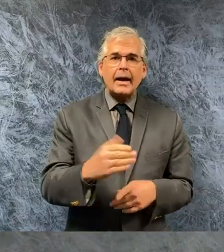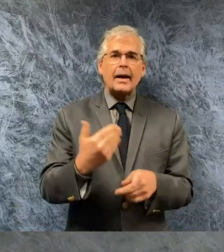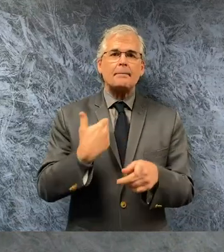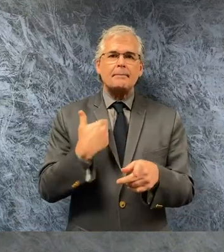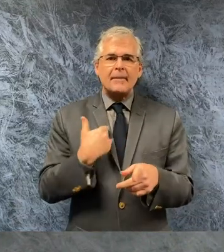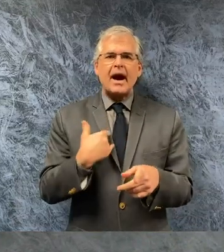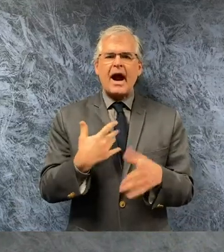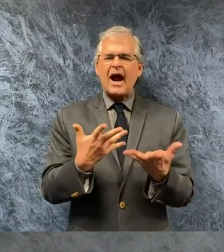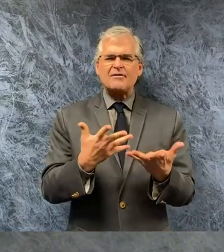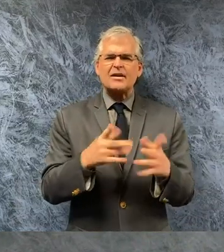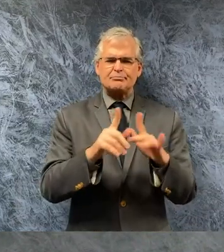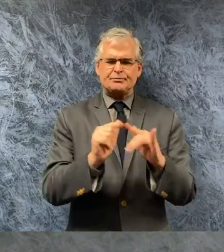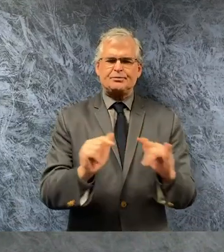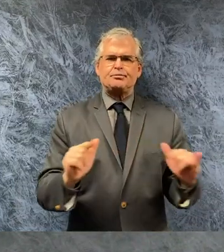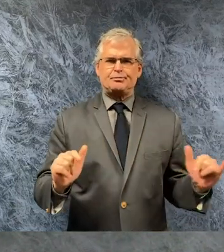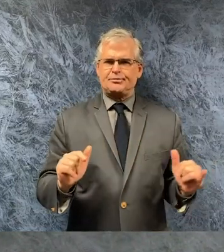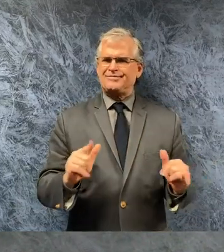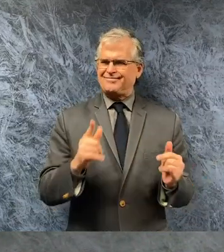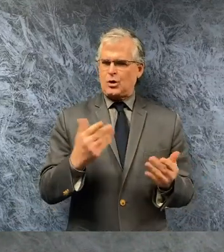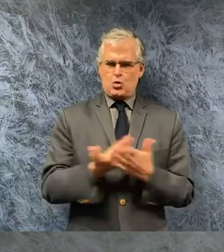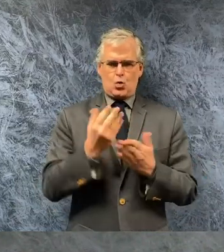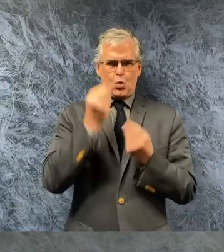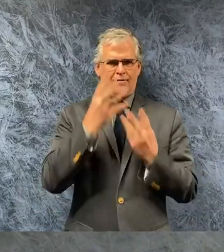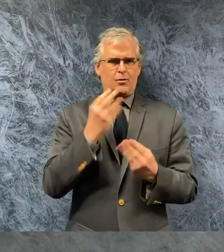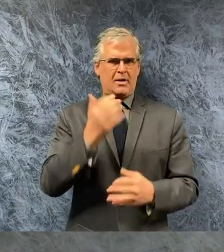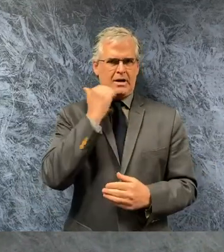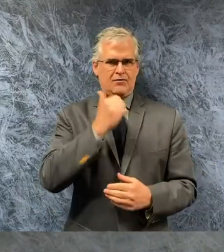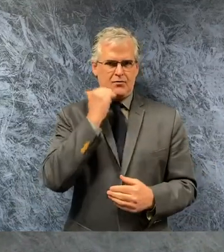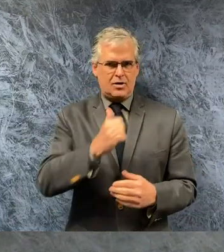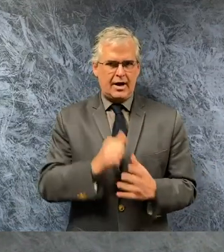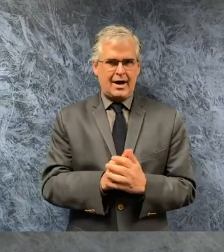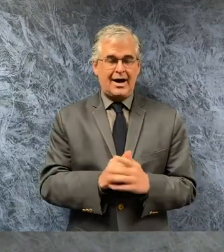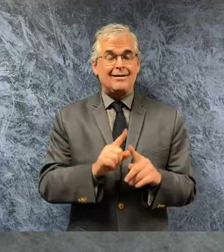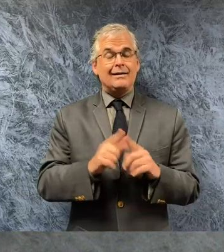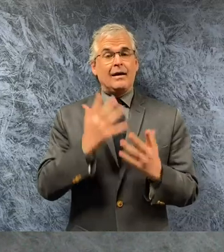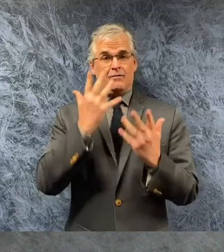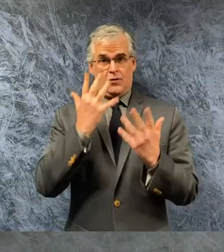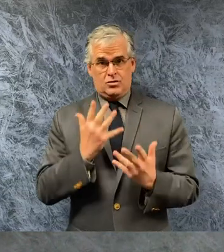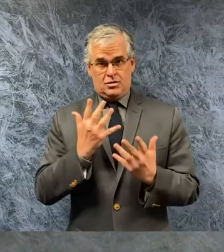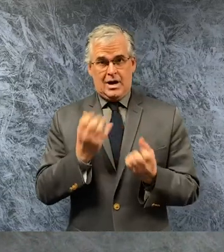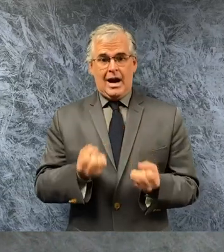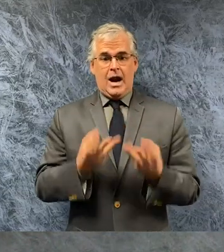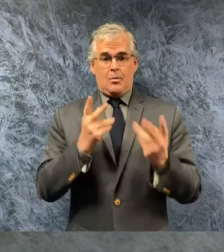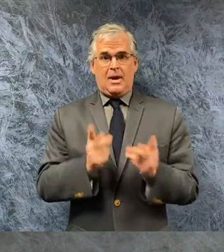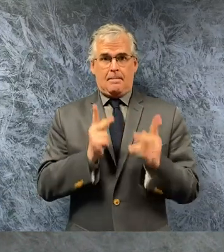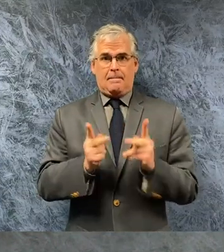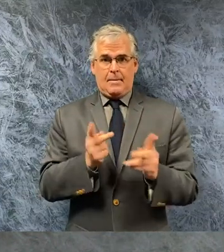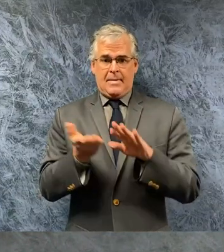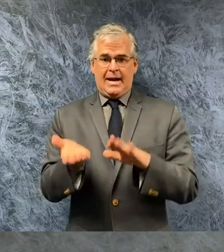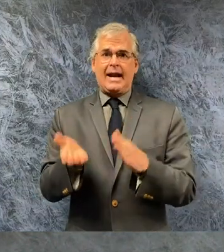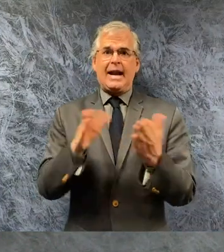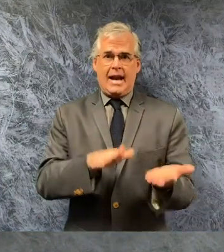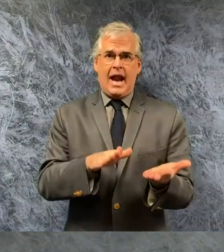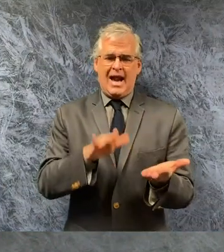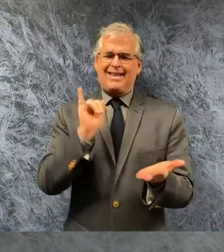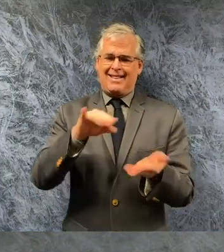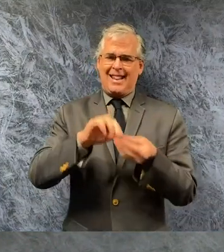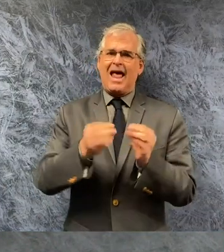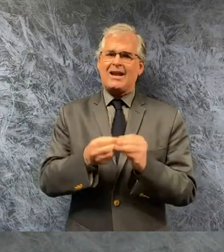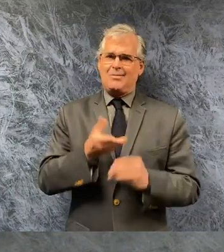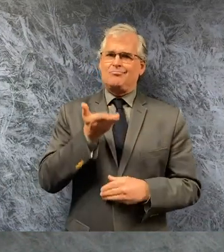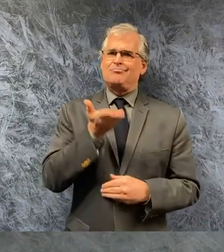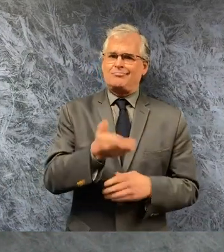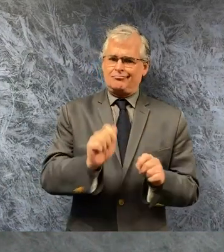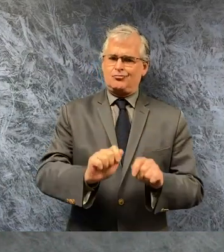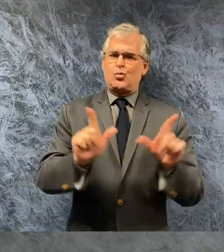while it is unfortunate part of the response the number of people who have died from this virus is also included until